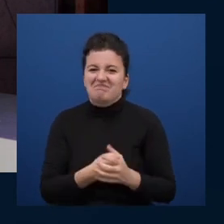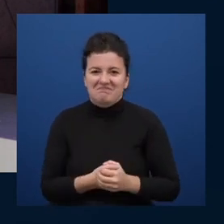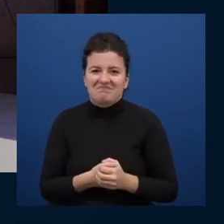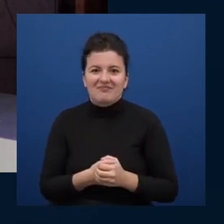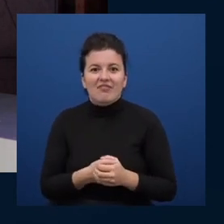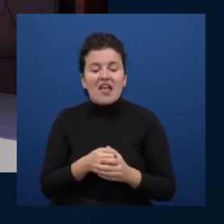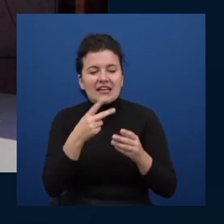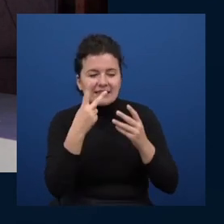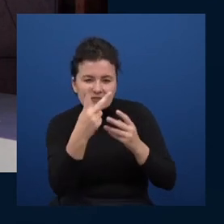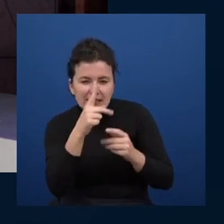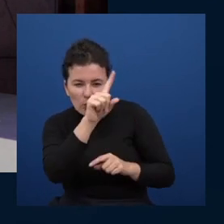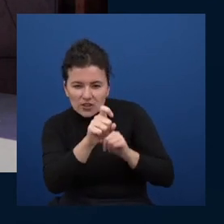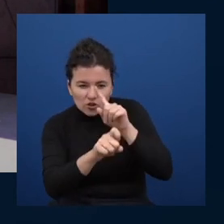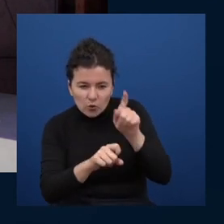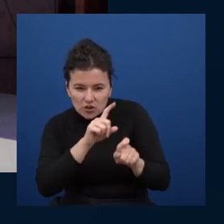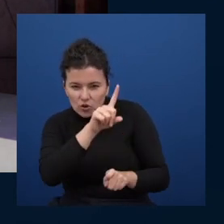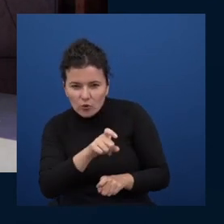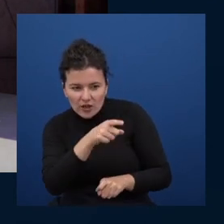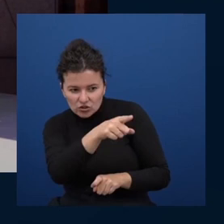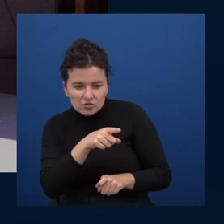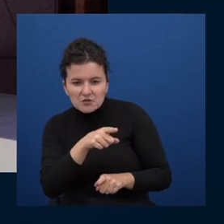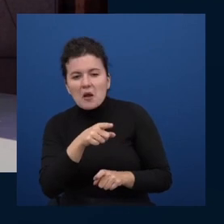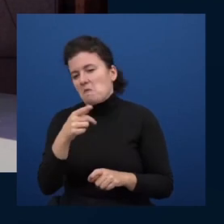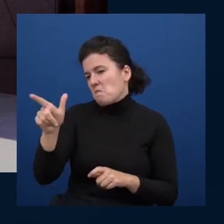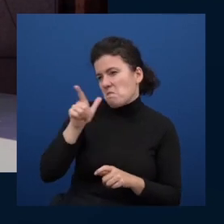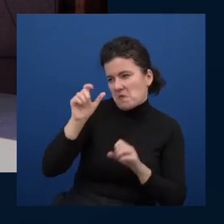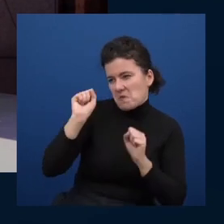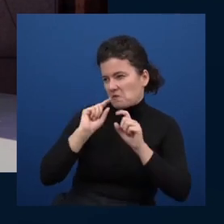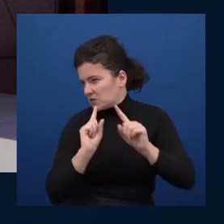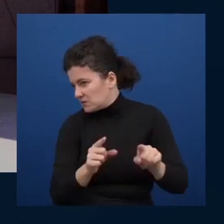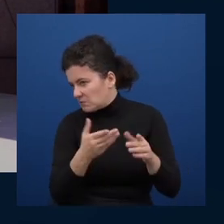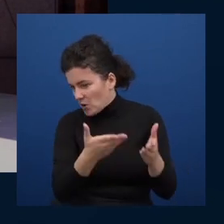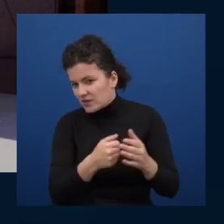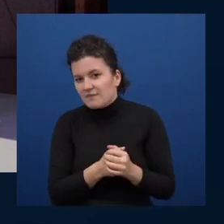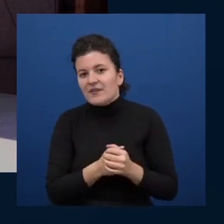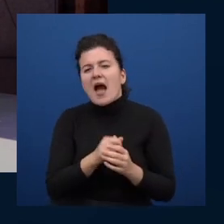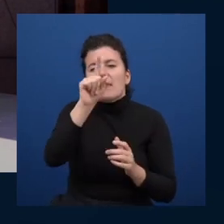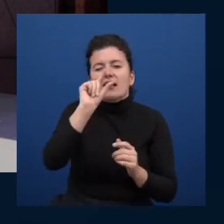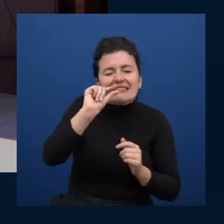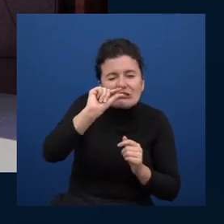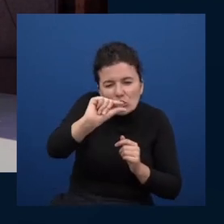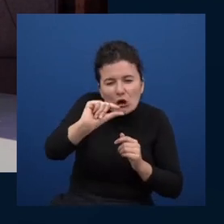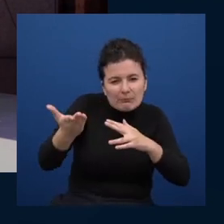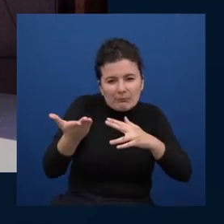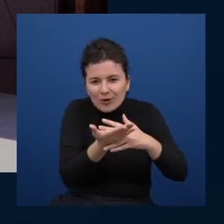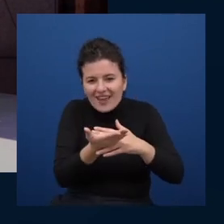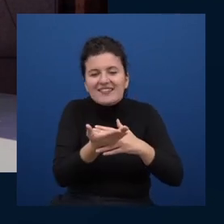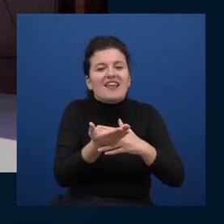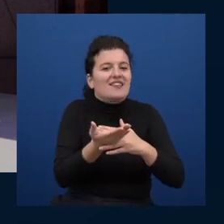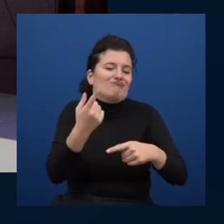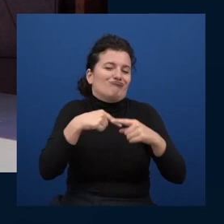some questions in there that we could both both answer um and we're going for a tiny little break uh and we'll be back again